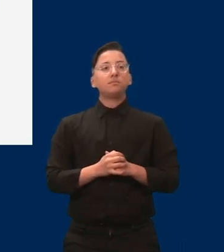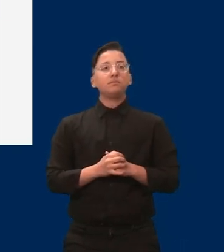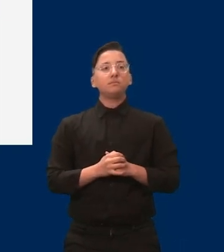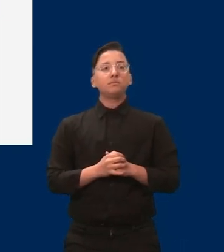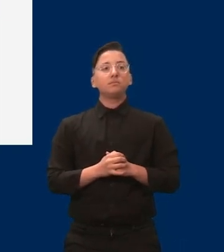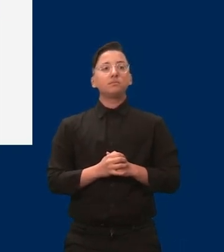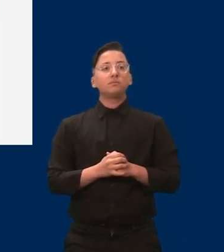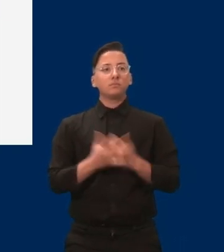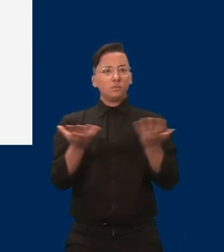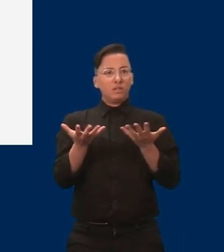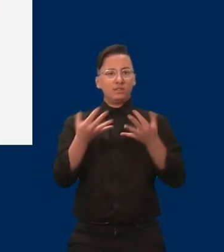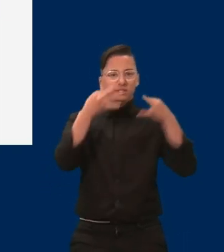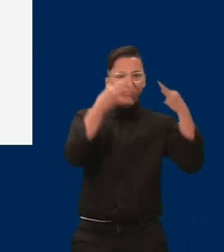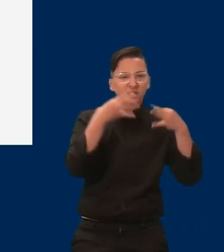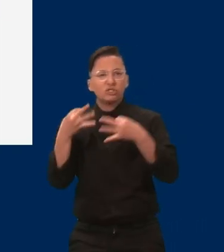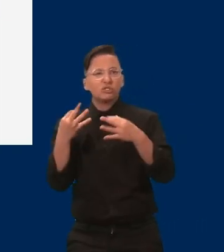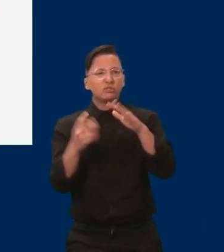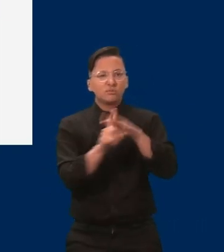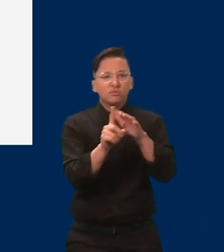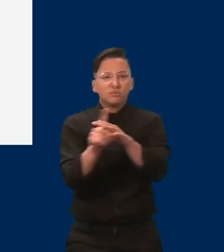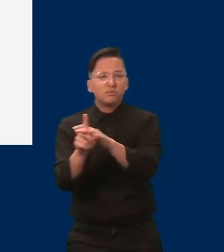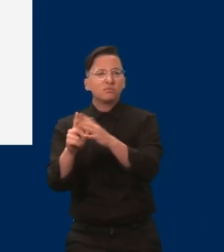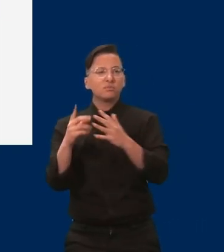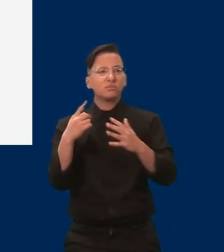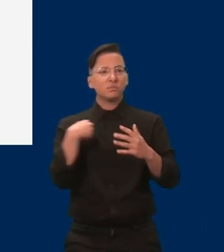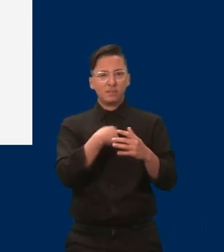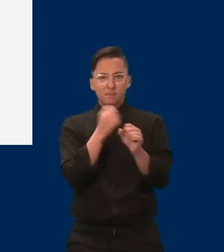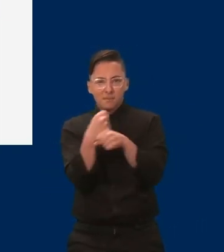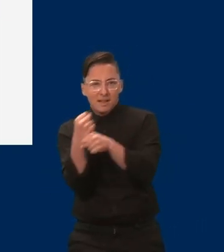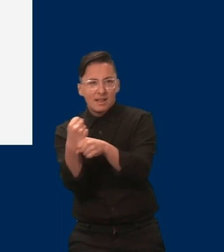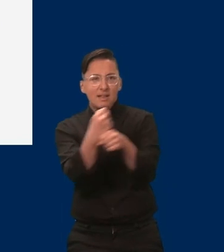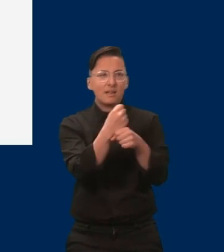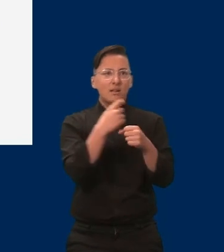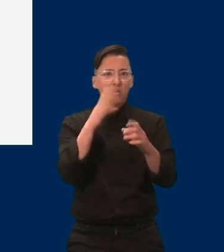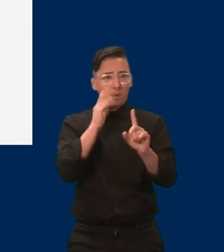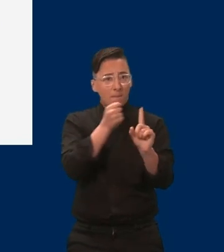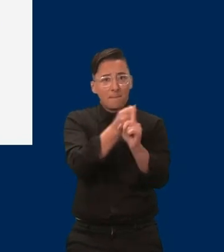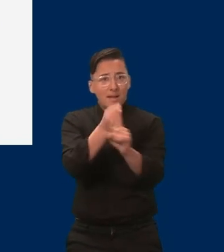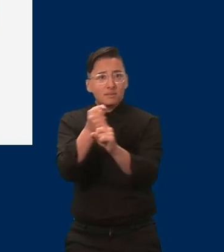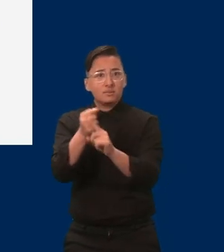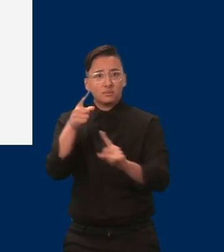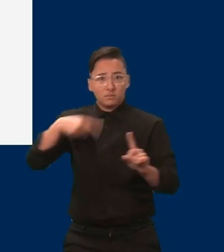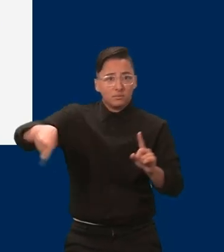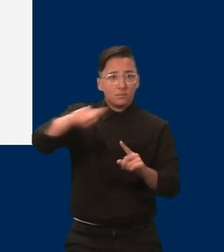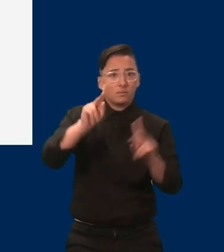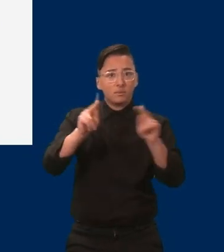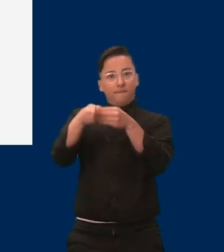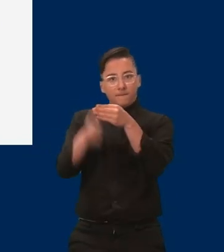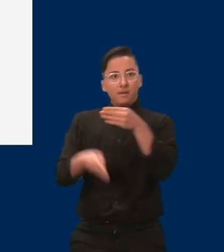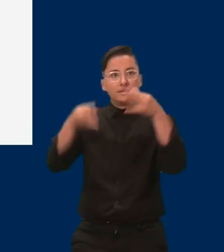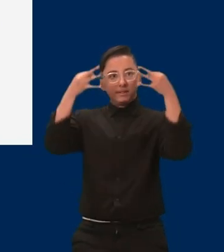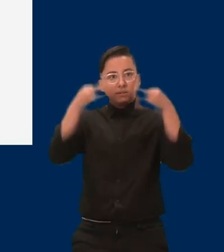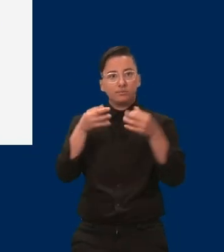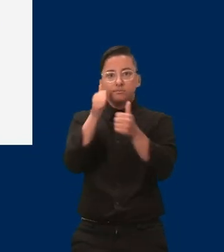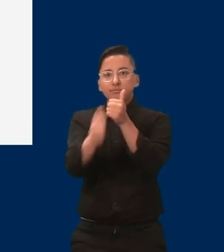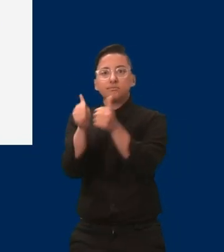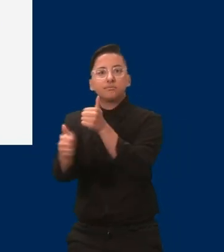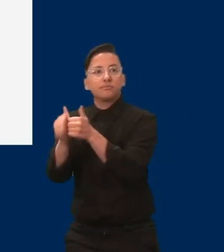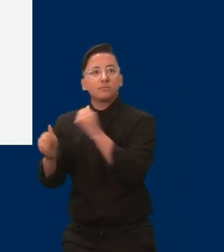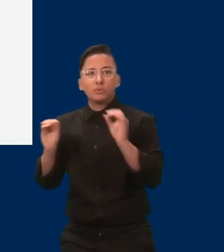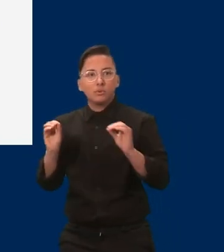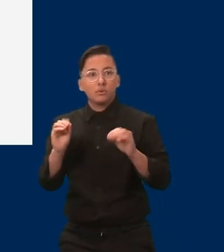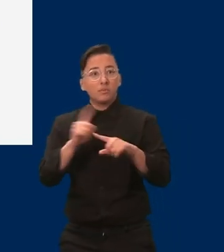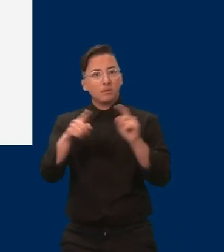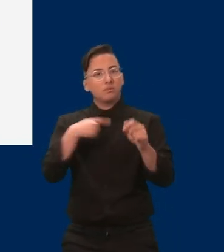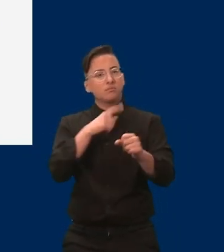made are those at the table. So I can tell you that the input from the work you do today will inform our budget. I also can assure you,